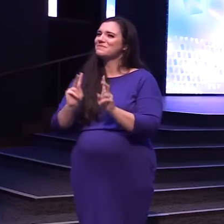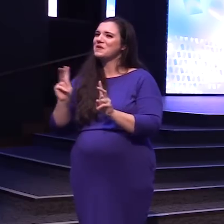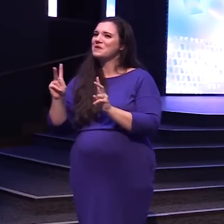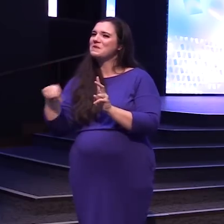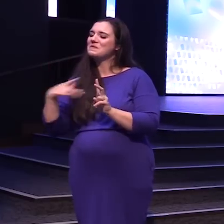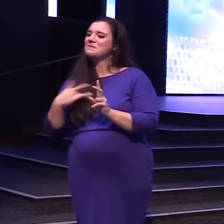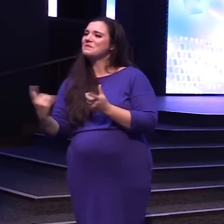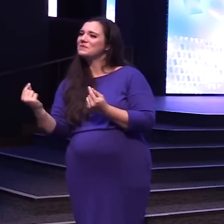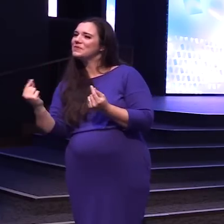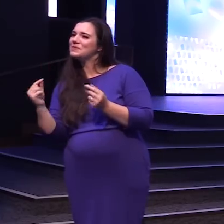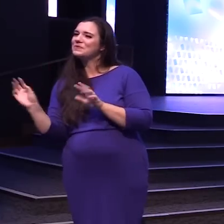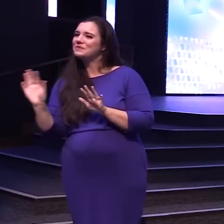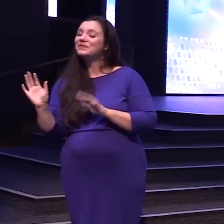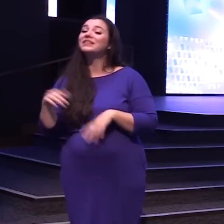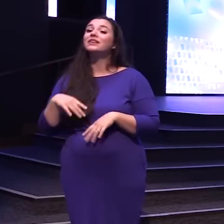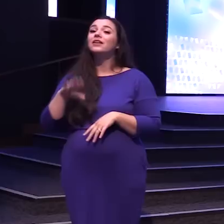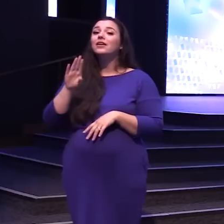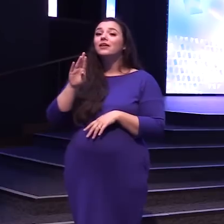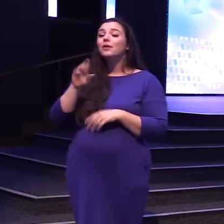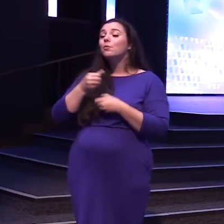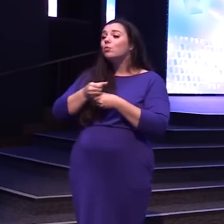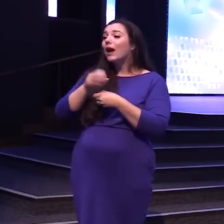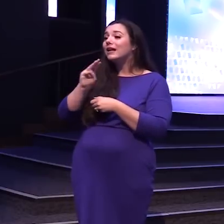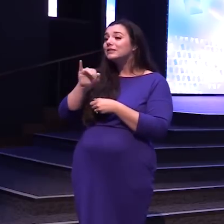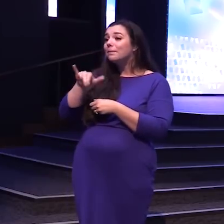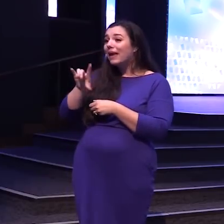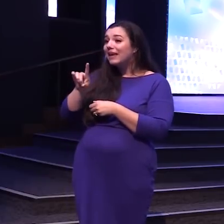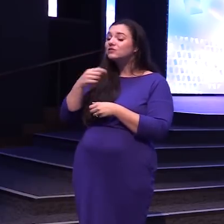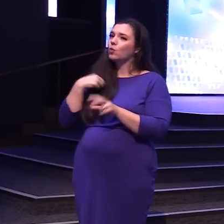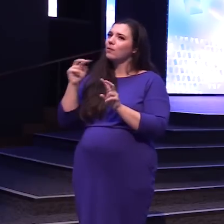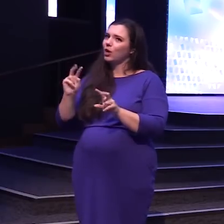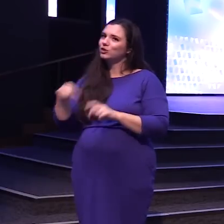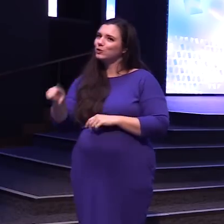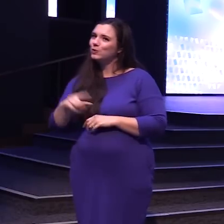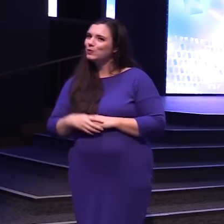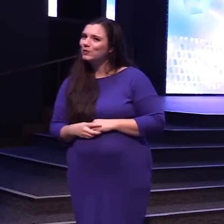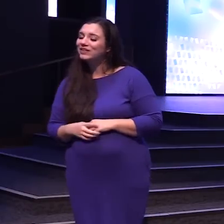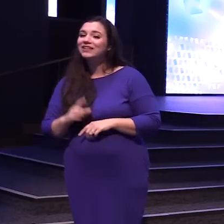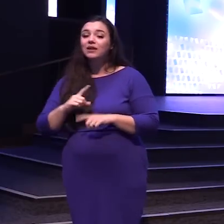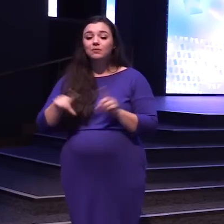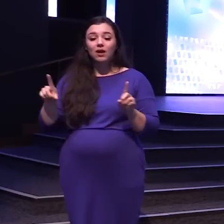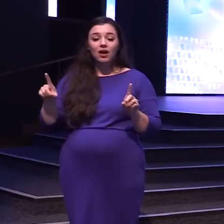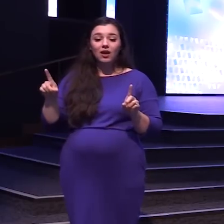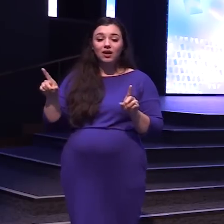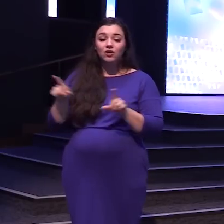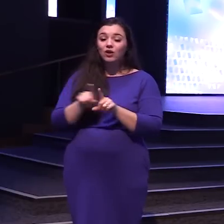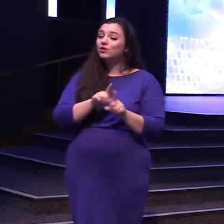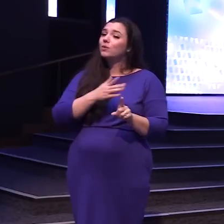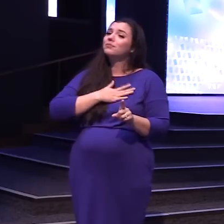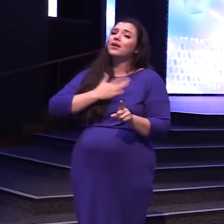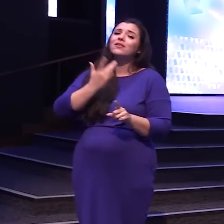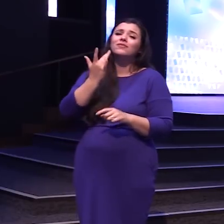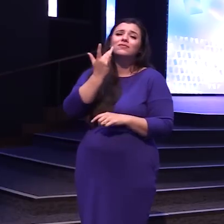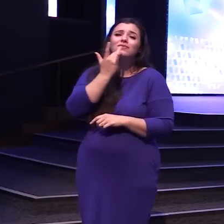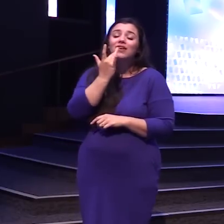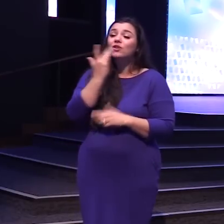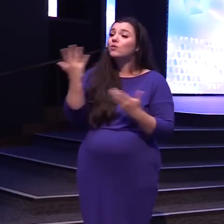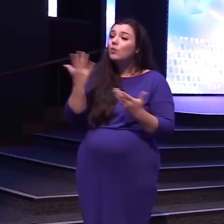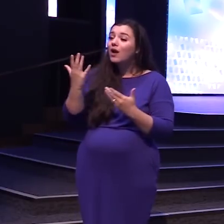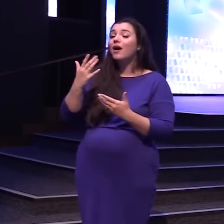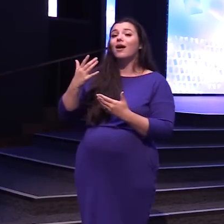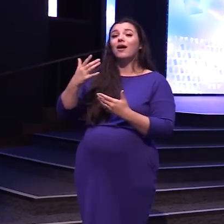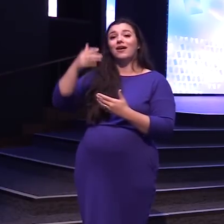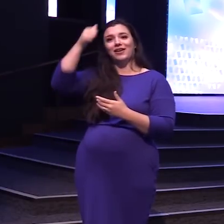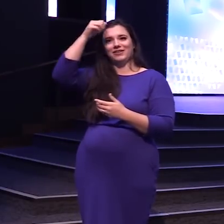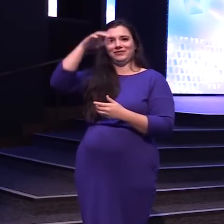Oh yeah Bridesmaids I'm watching you But by far My favorite Are the groomsmen